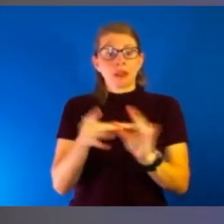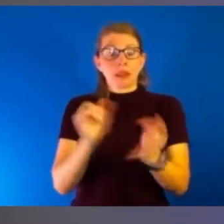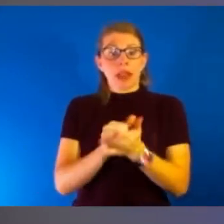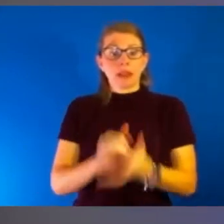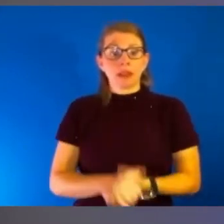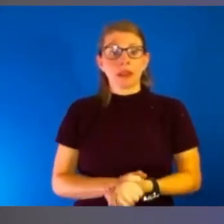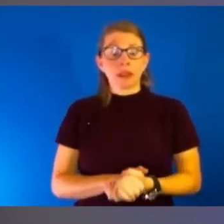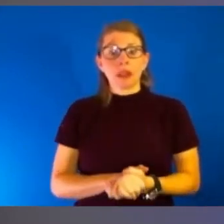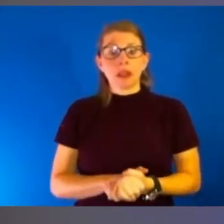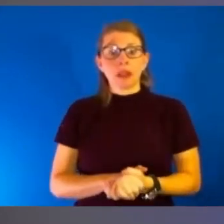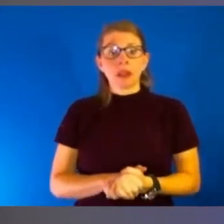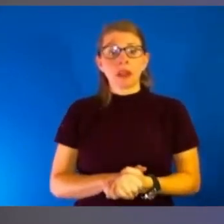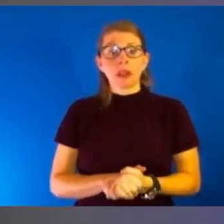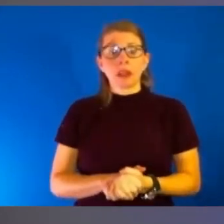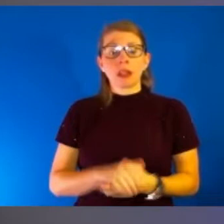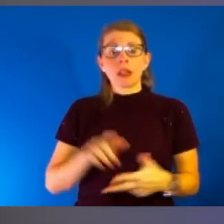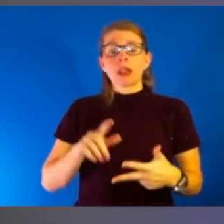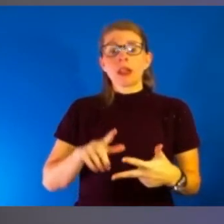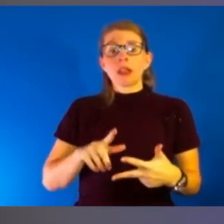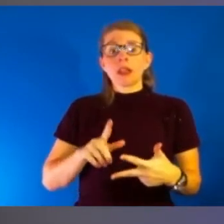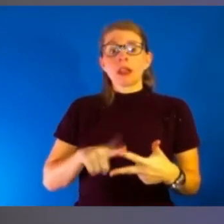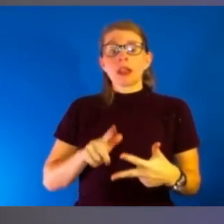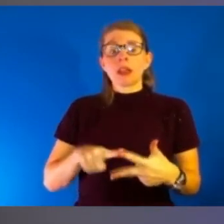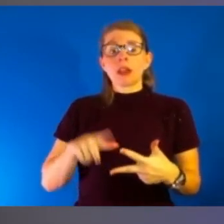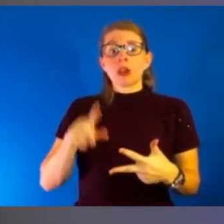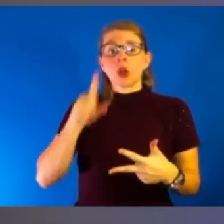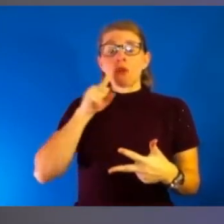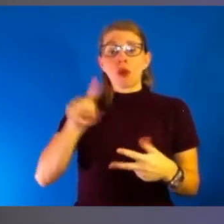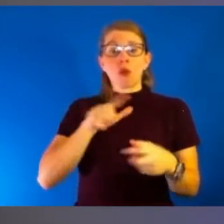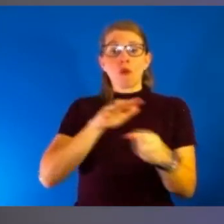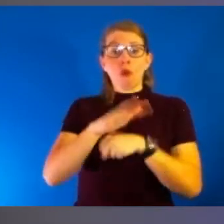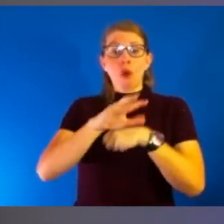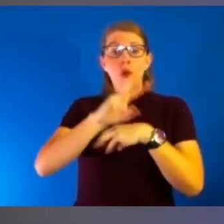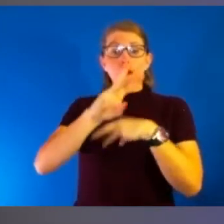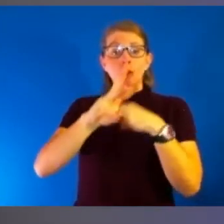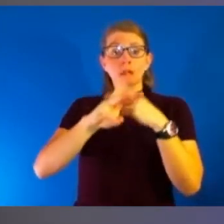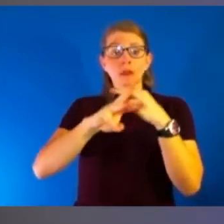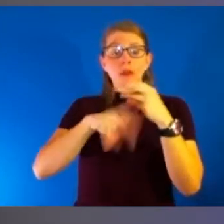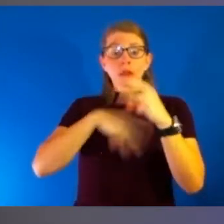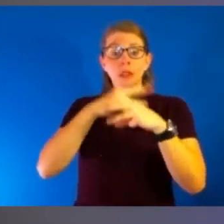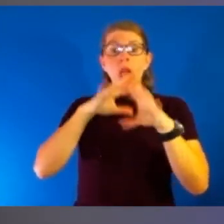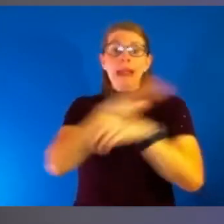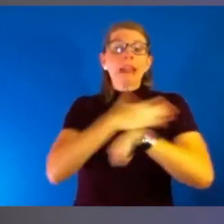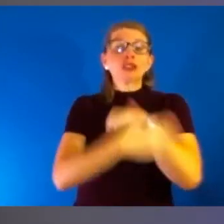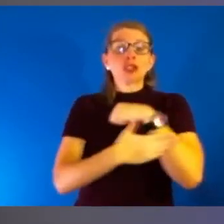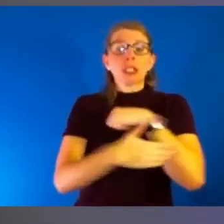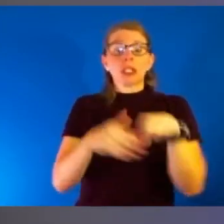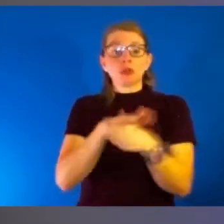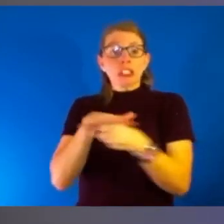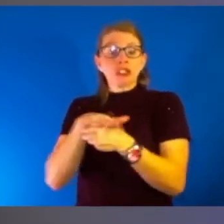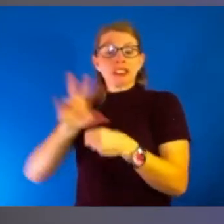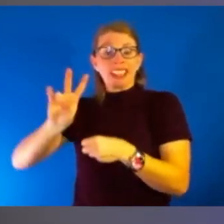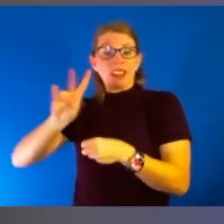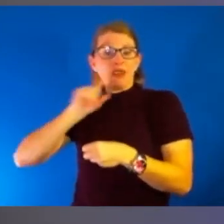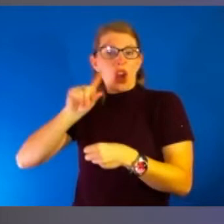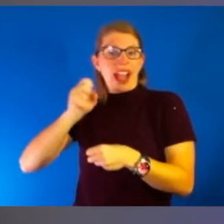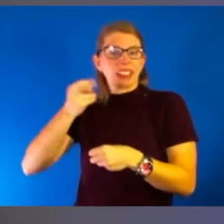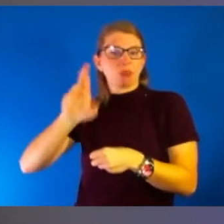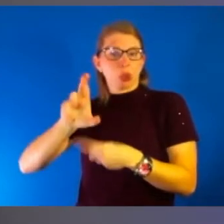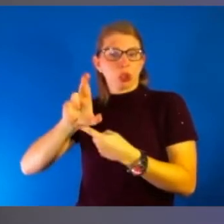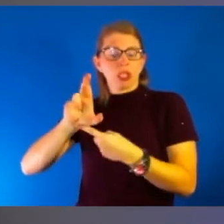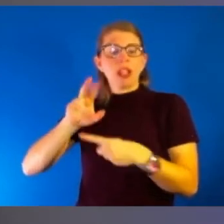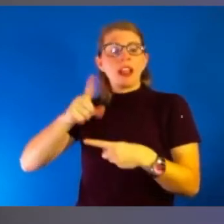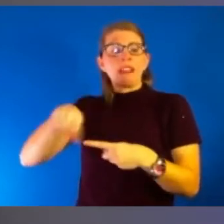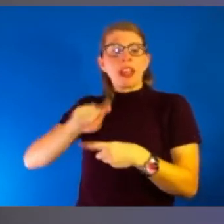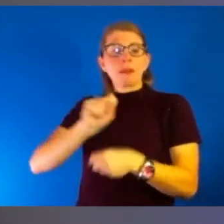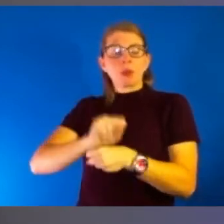Asper has done for the whole country, but including for region seven, is they have a whole group of people that work on medical countermeasures.